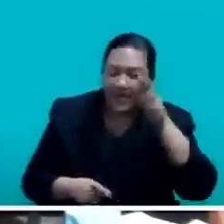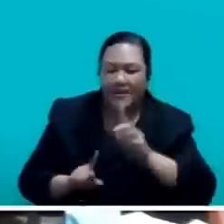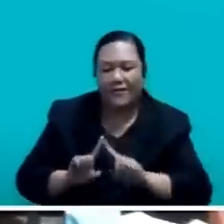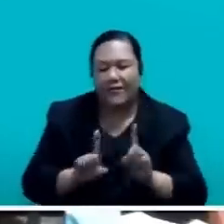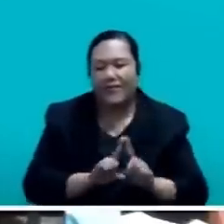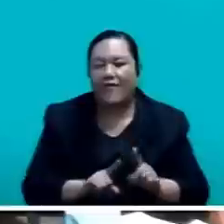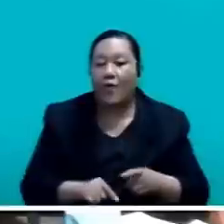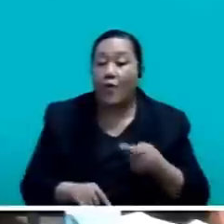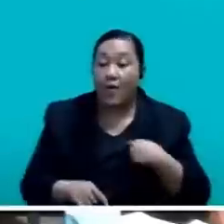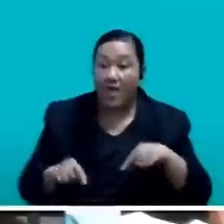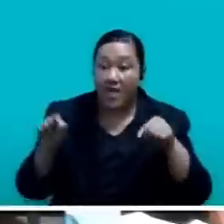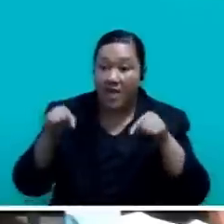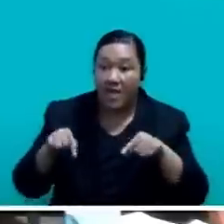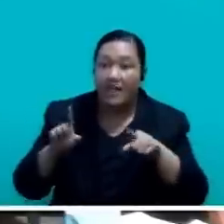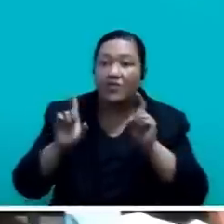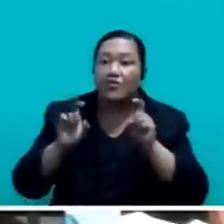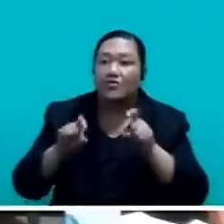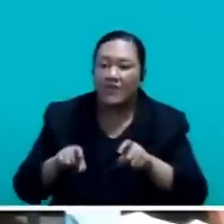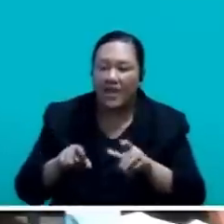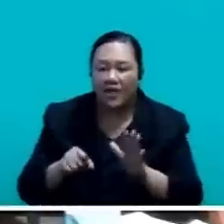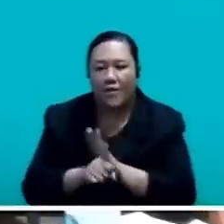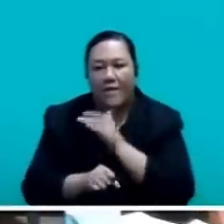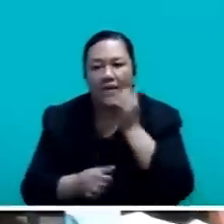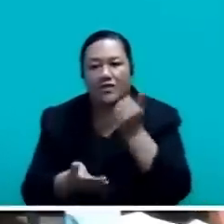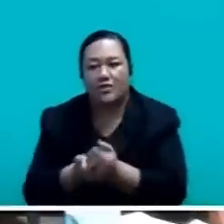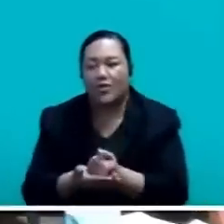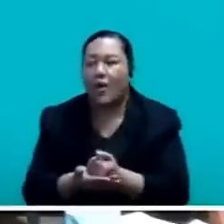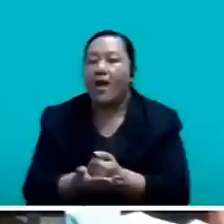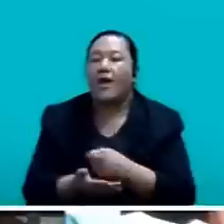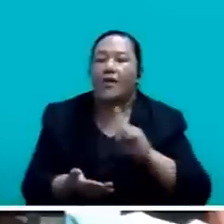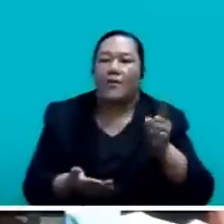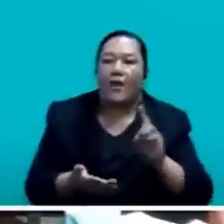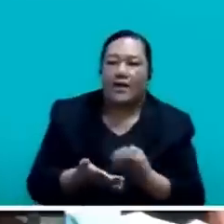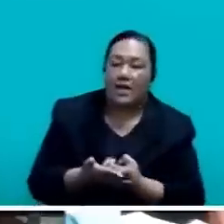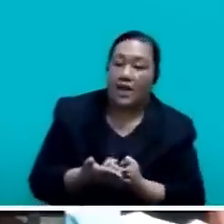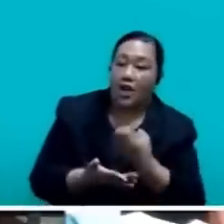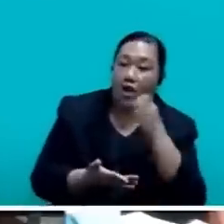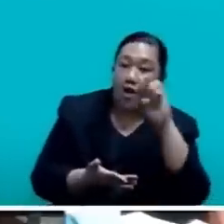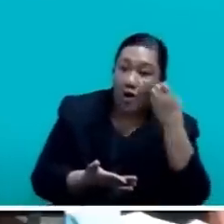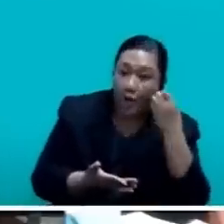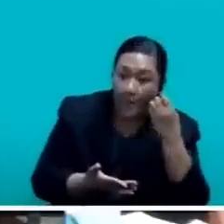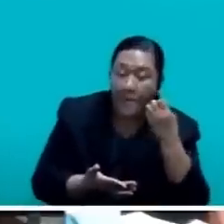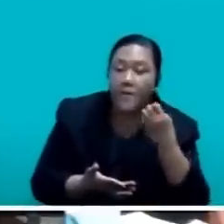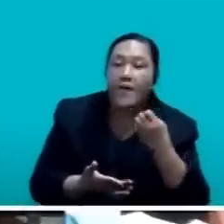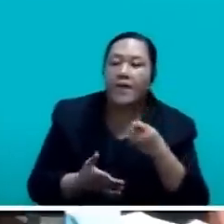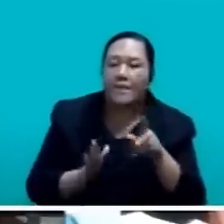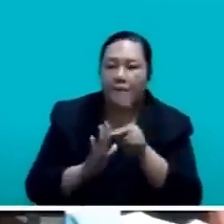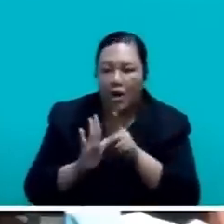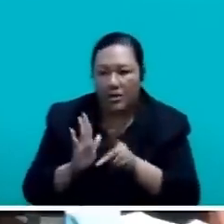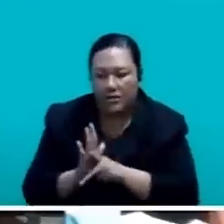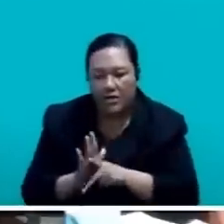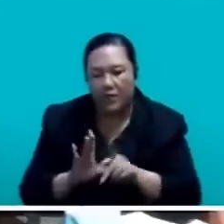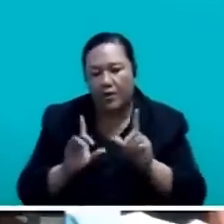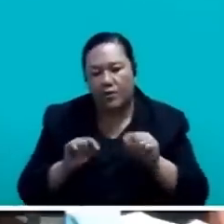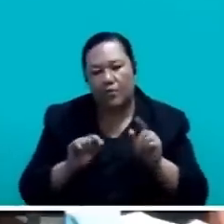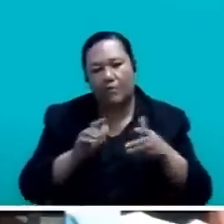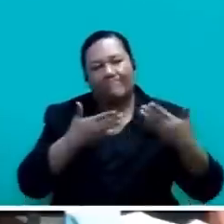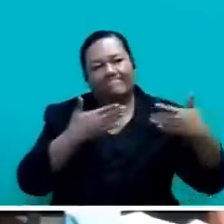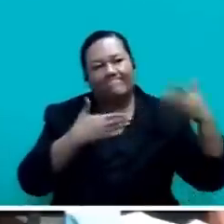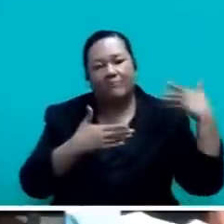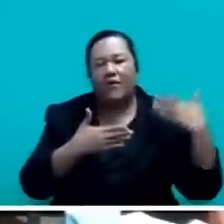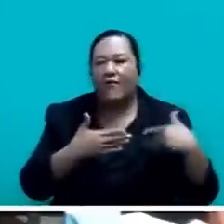woeful economic policies that we have inherited from the Fiji First Government for the past eight years